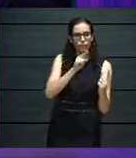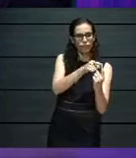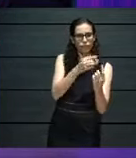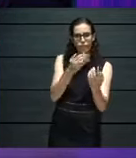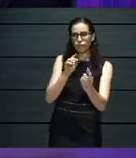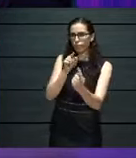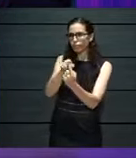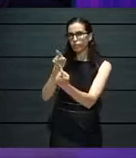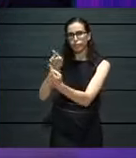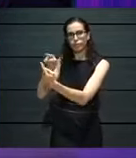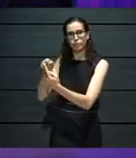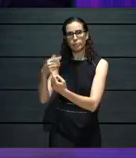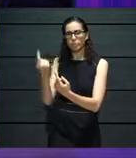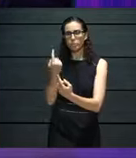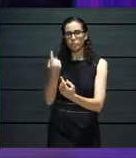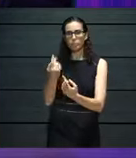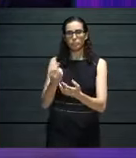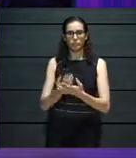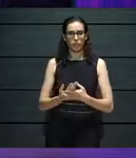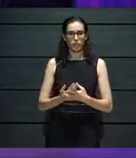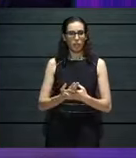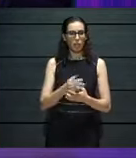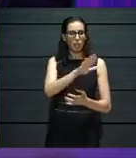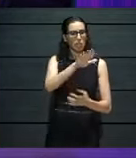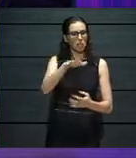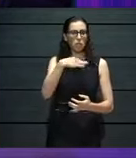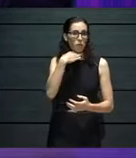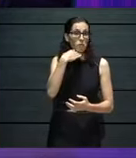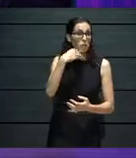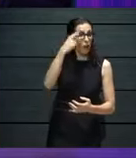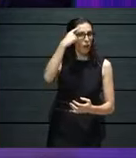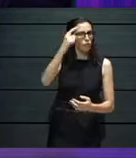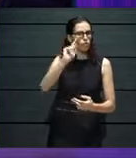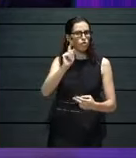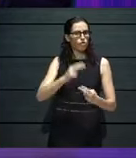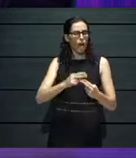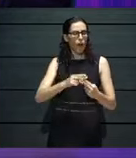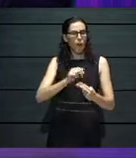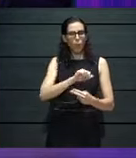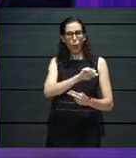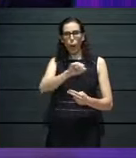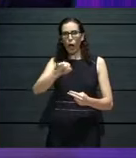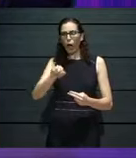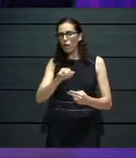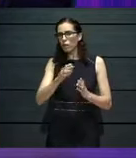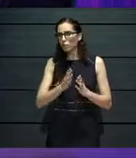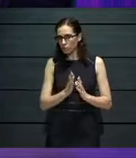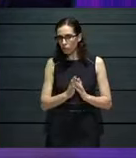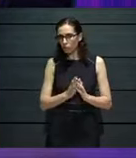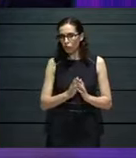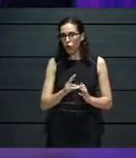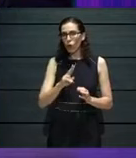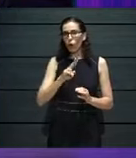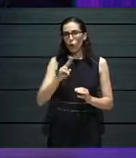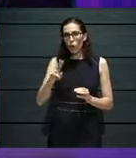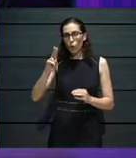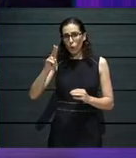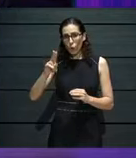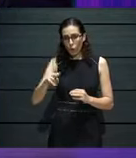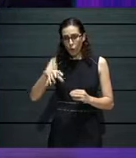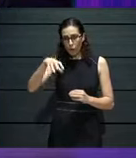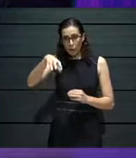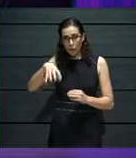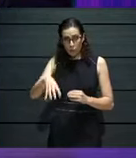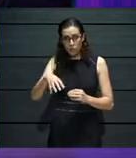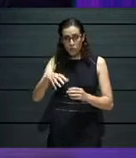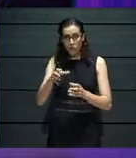allow the people who are unaware of what it is that we do, especially from an organization point of view, but even from a space point of